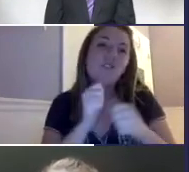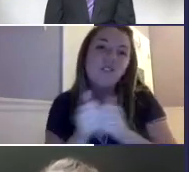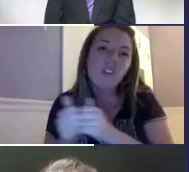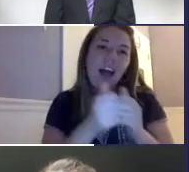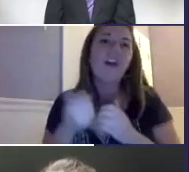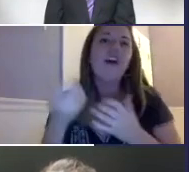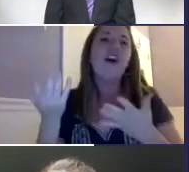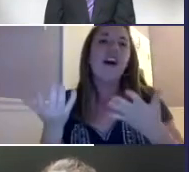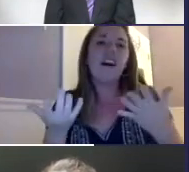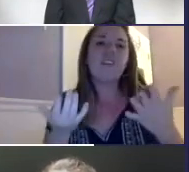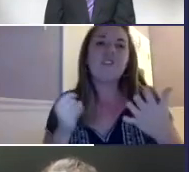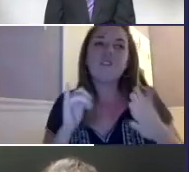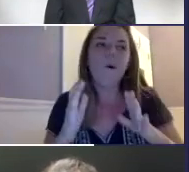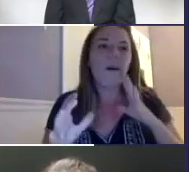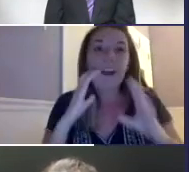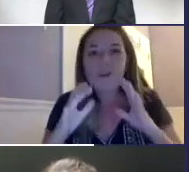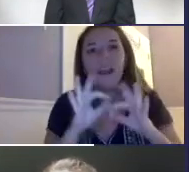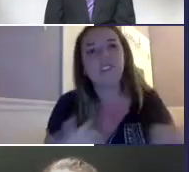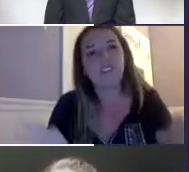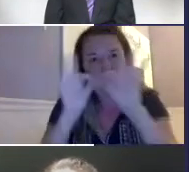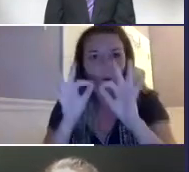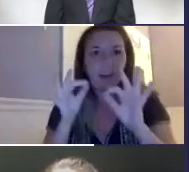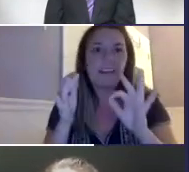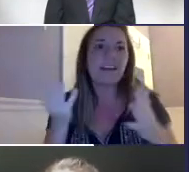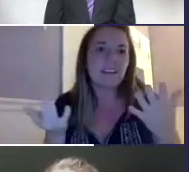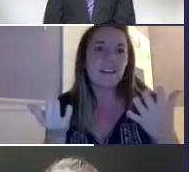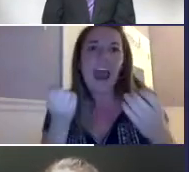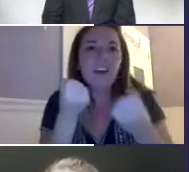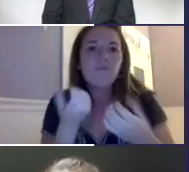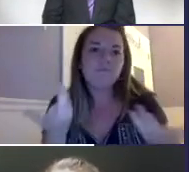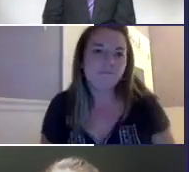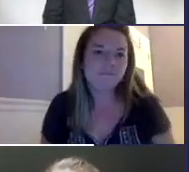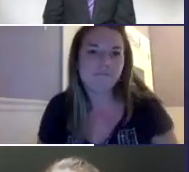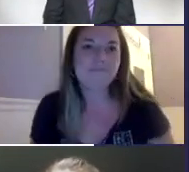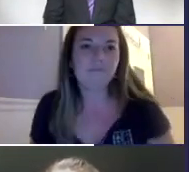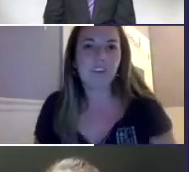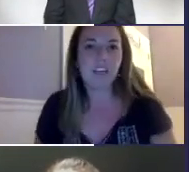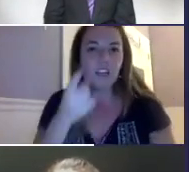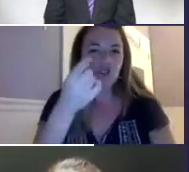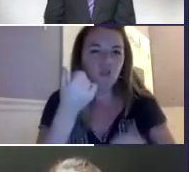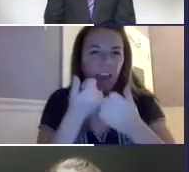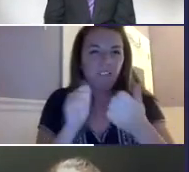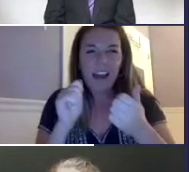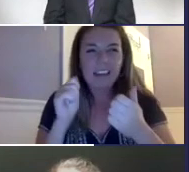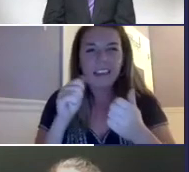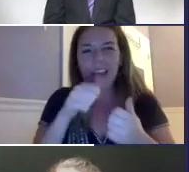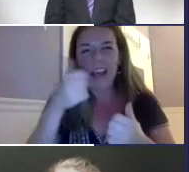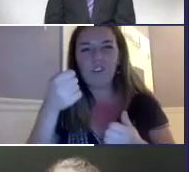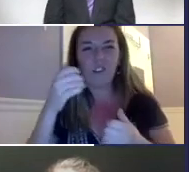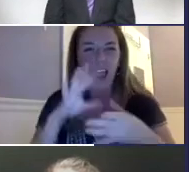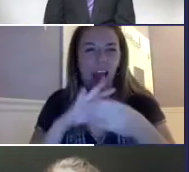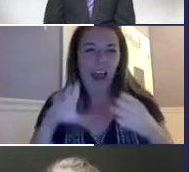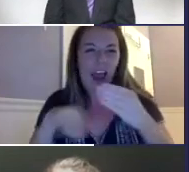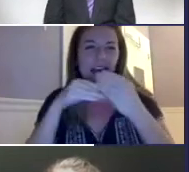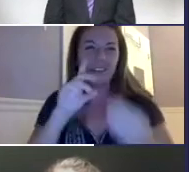veterinary medicine, everyone works together. So communication is vital in that moment. So yeah. Did